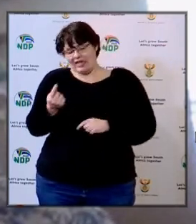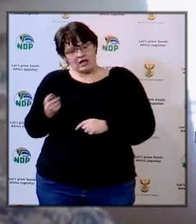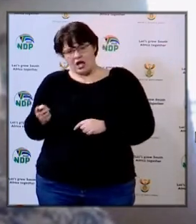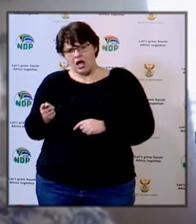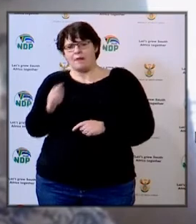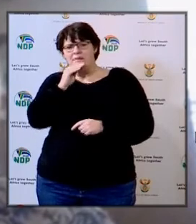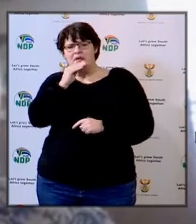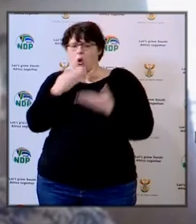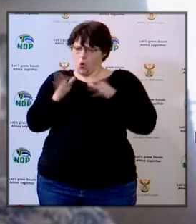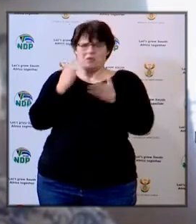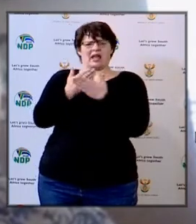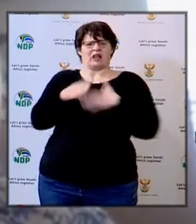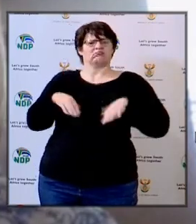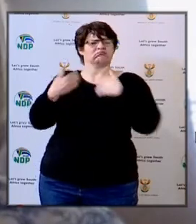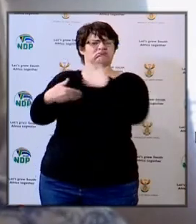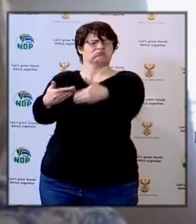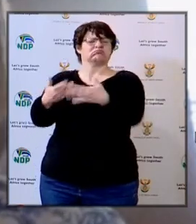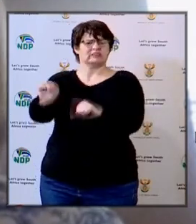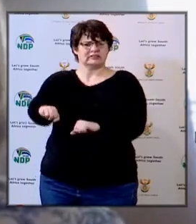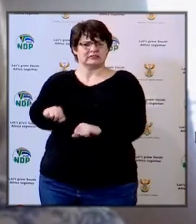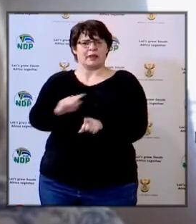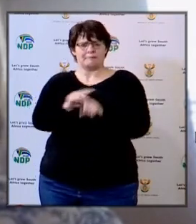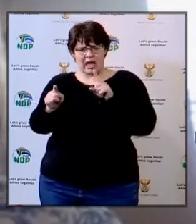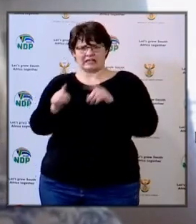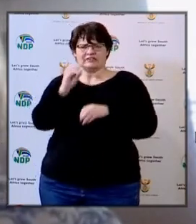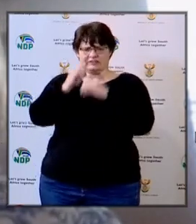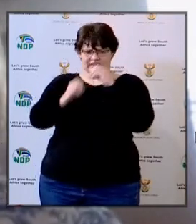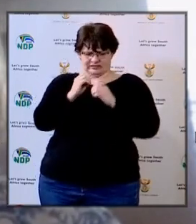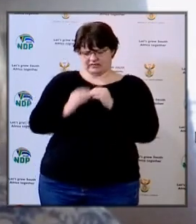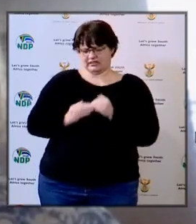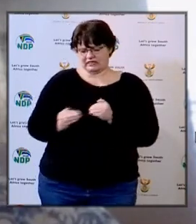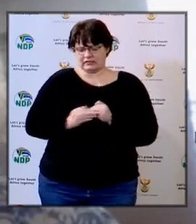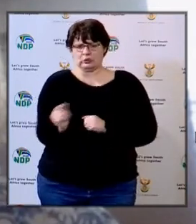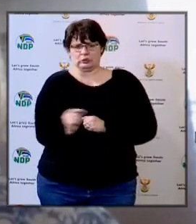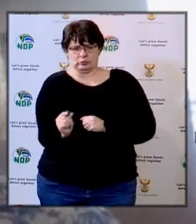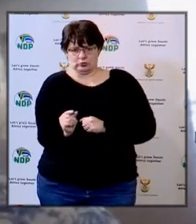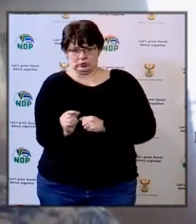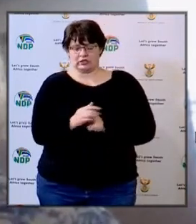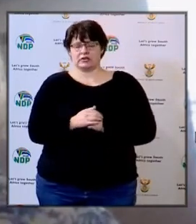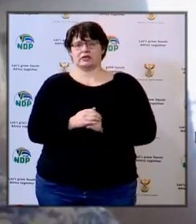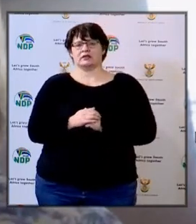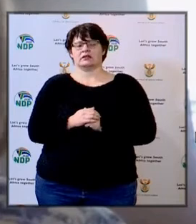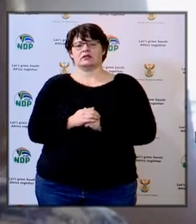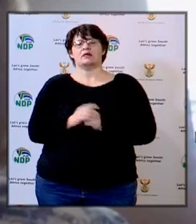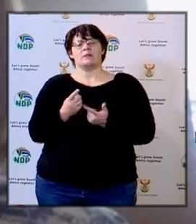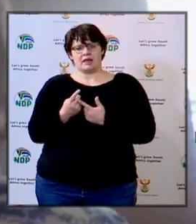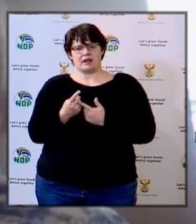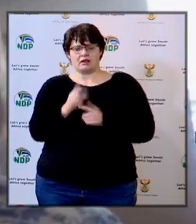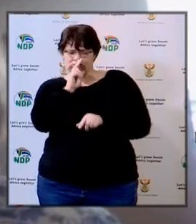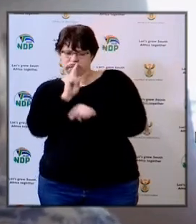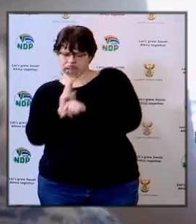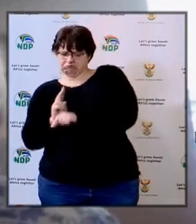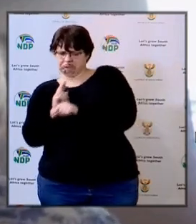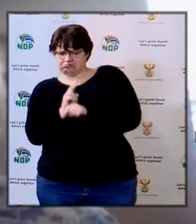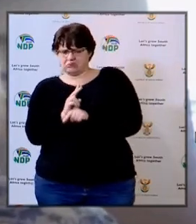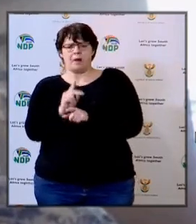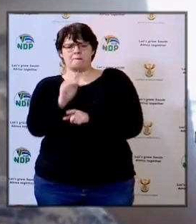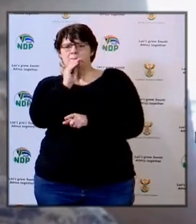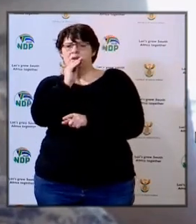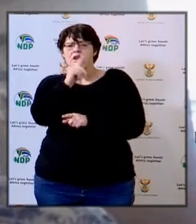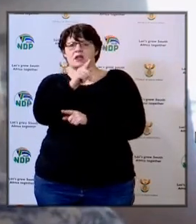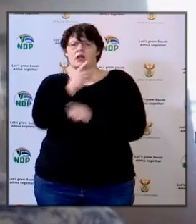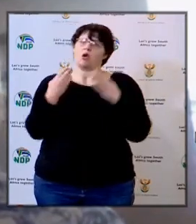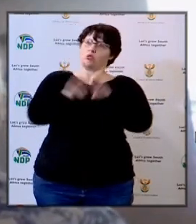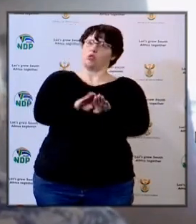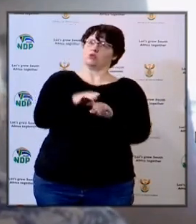others will not inhibit the schools from opening. They will be completed in the next very short while and they will be closely monitored, but they will